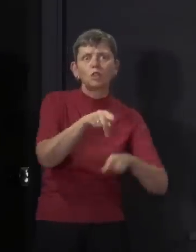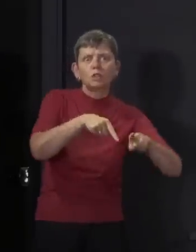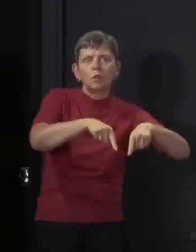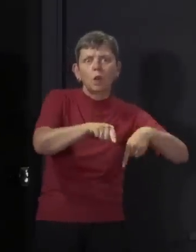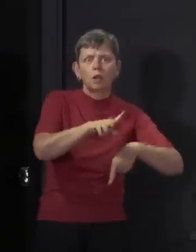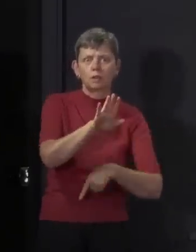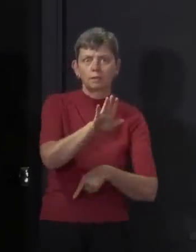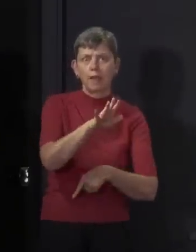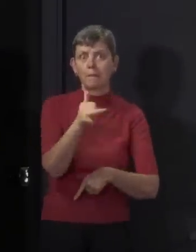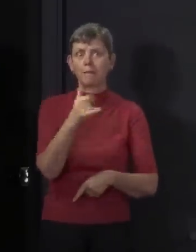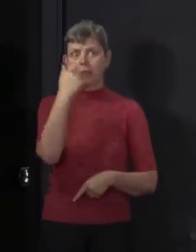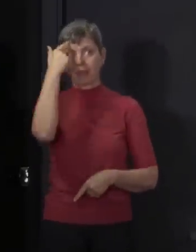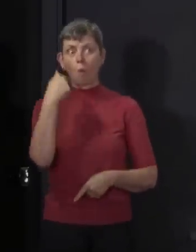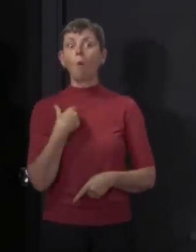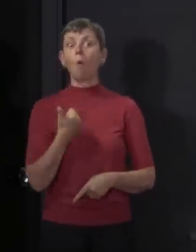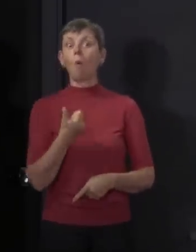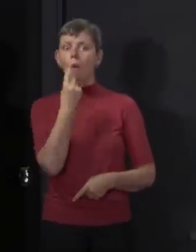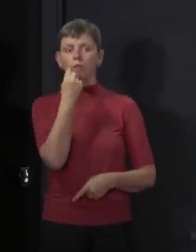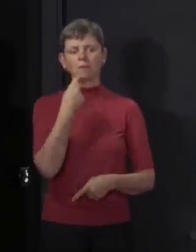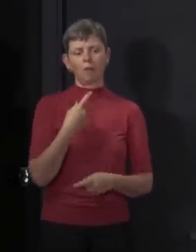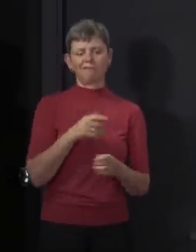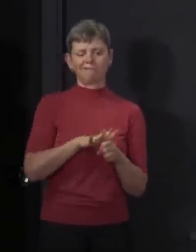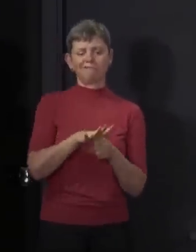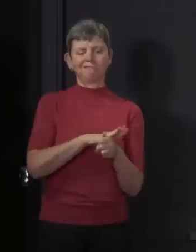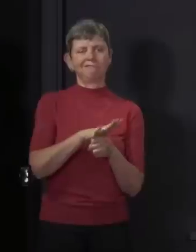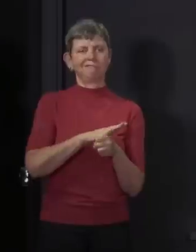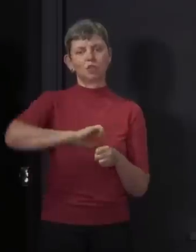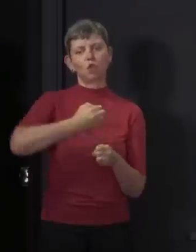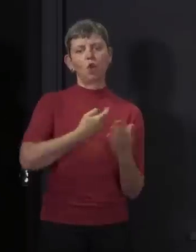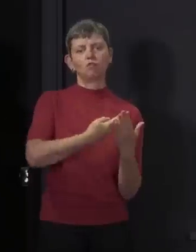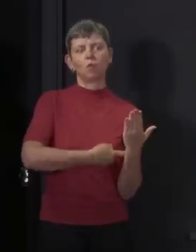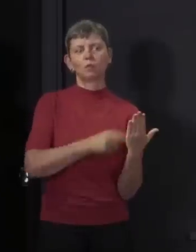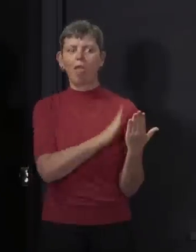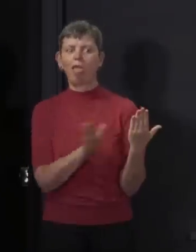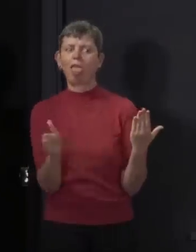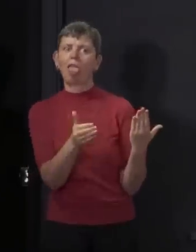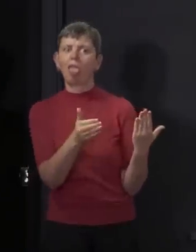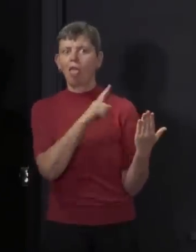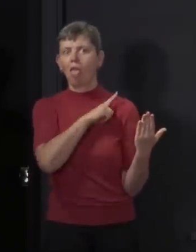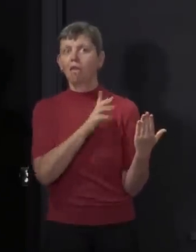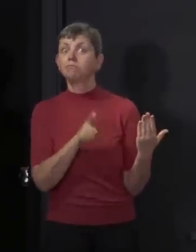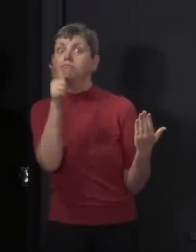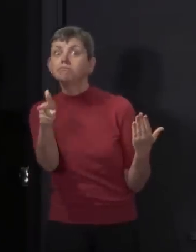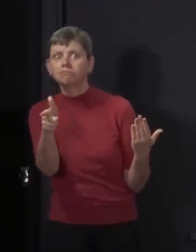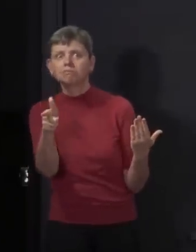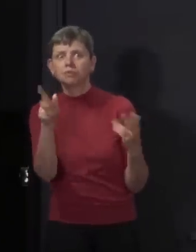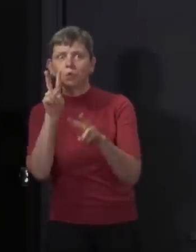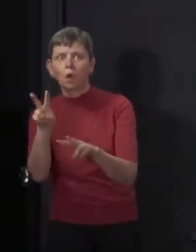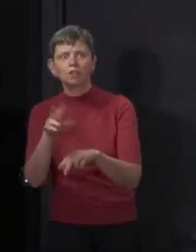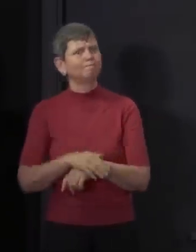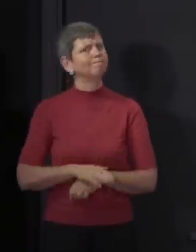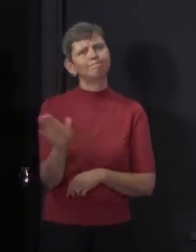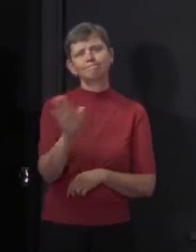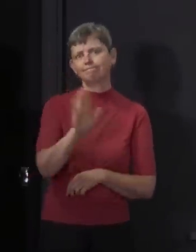there might be a temptation to try and get around local or national restrictions in this way, but it is really important that you don't do that. In general